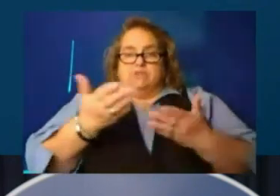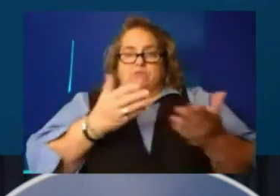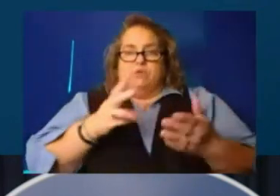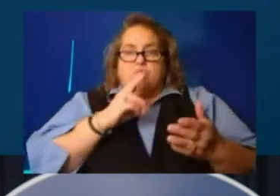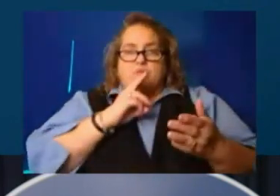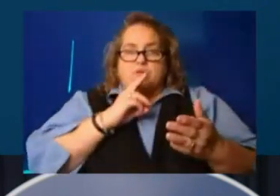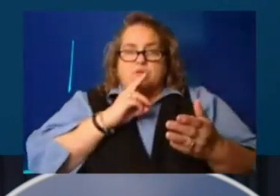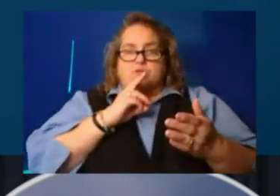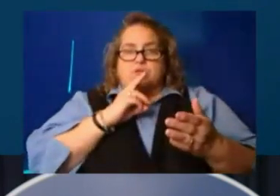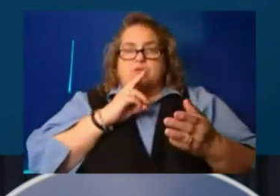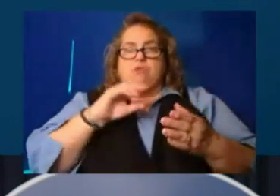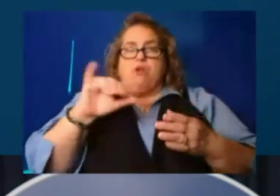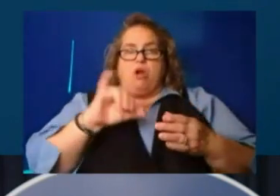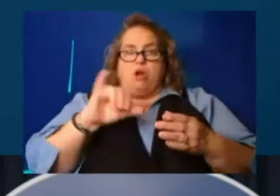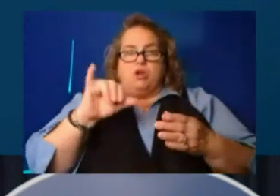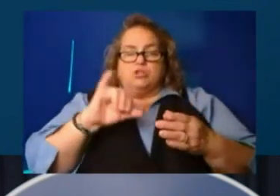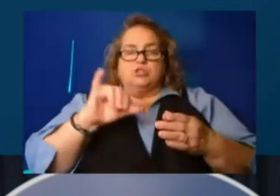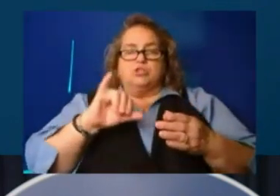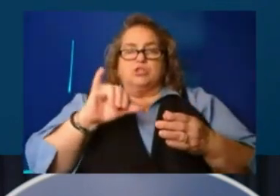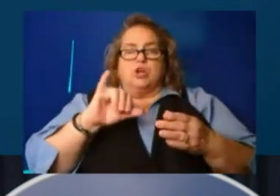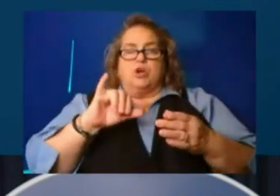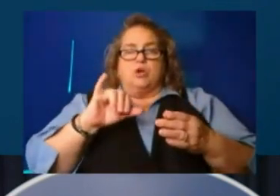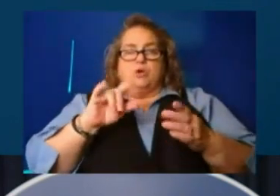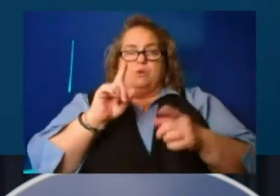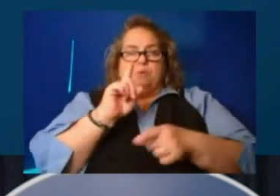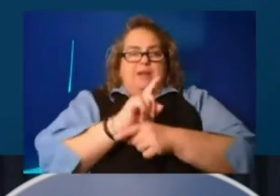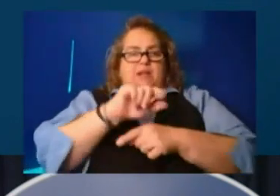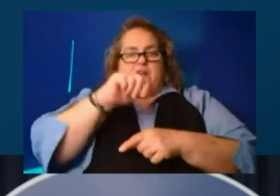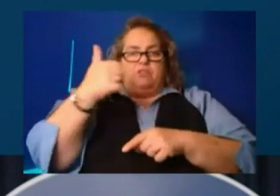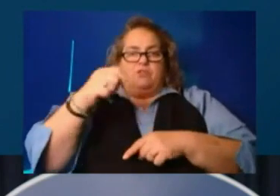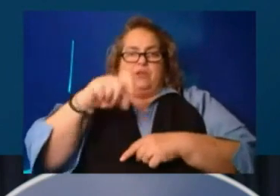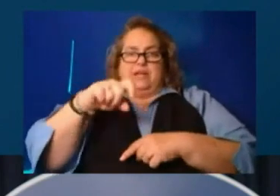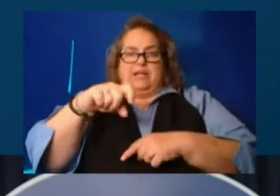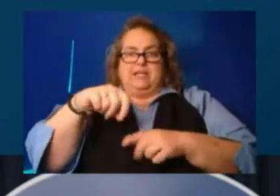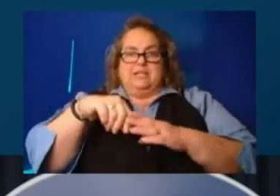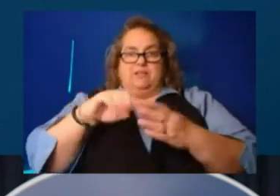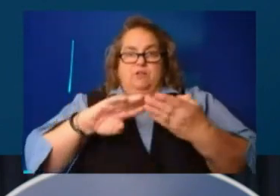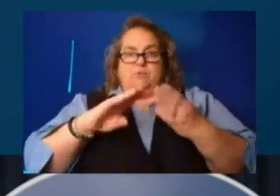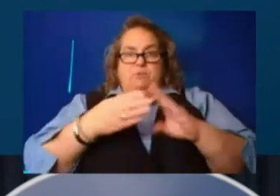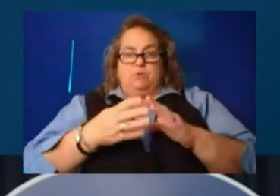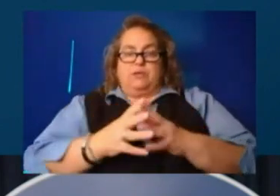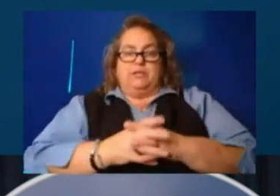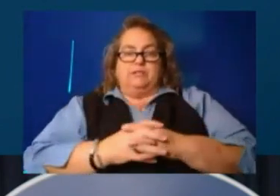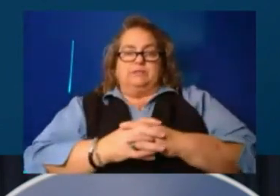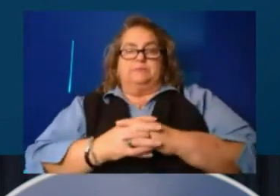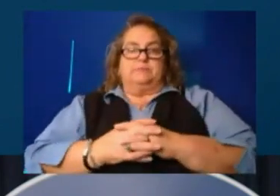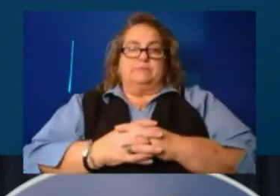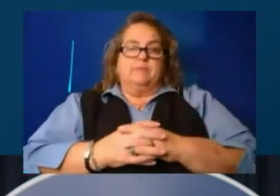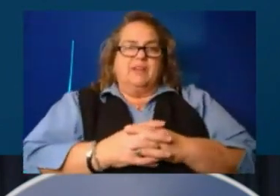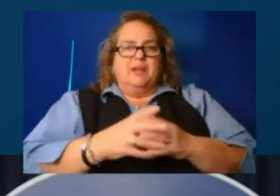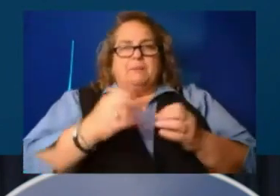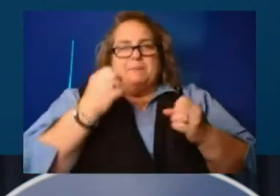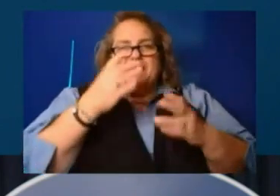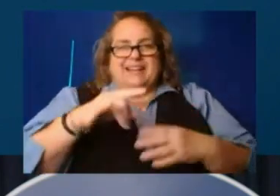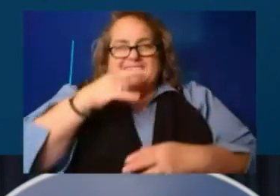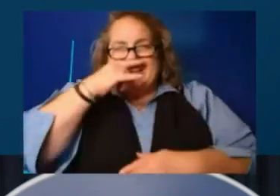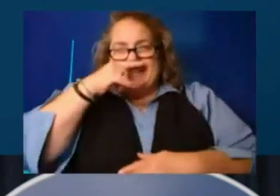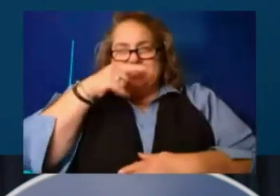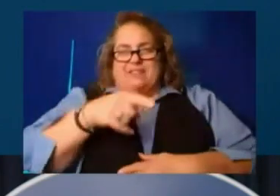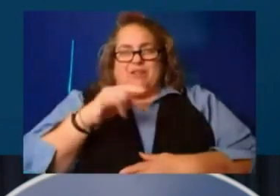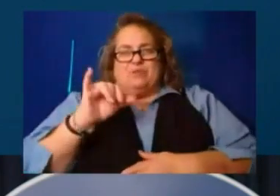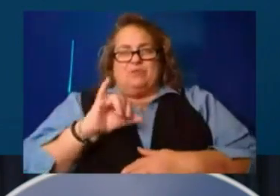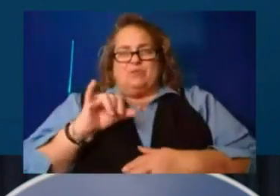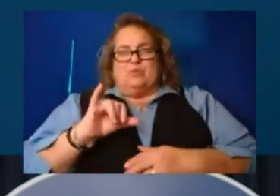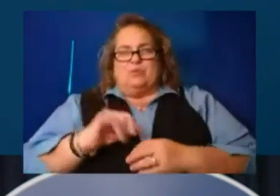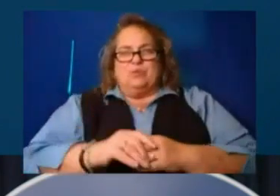also, uh, meeting other needs, uh, in the communities. There are a bunch of kids in here too. Um,